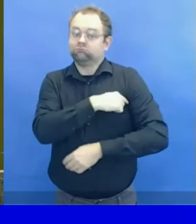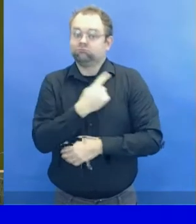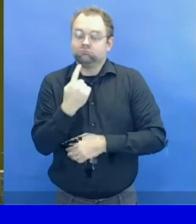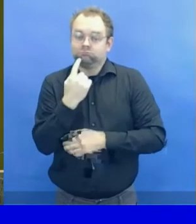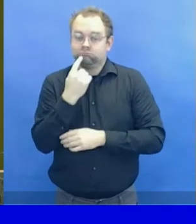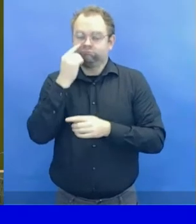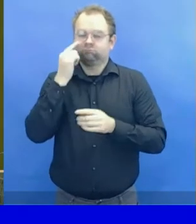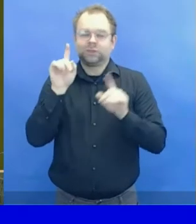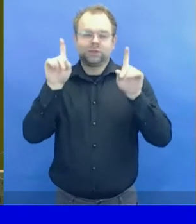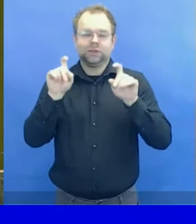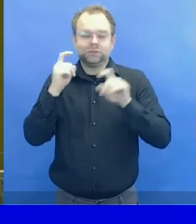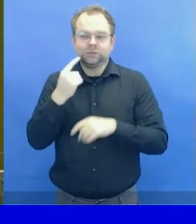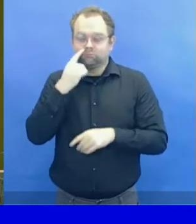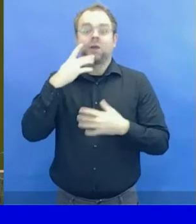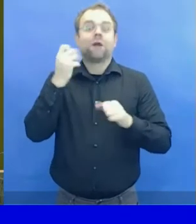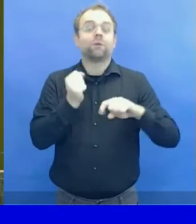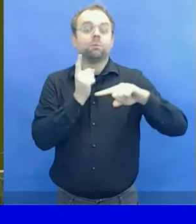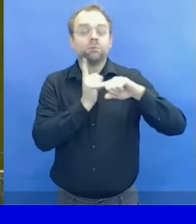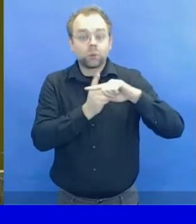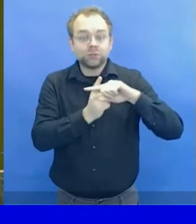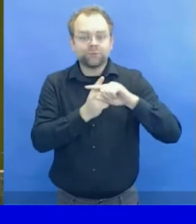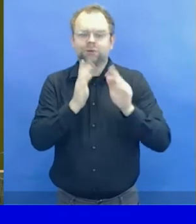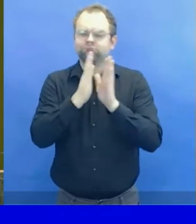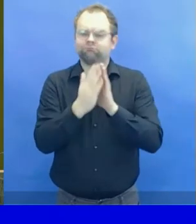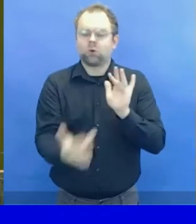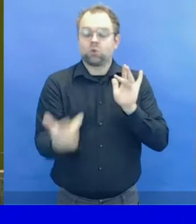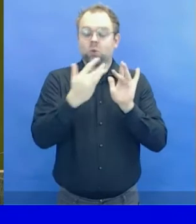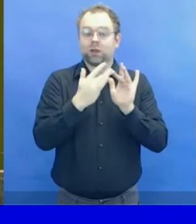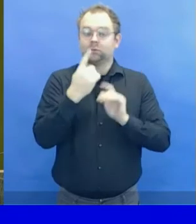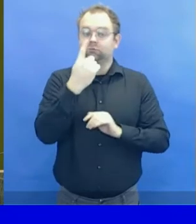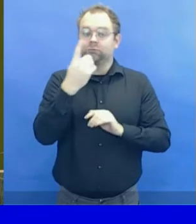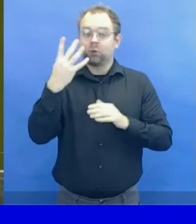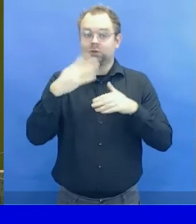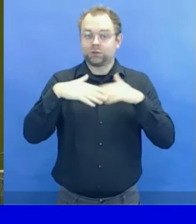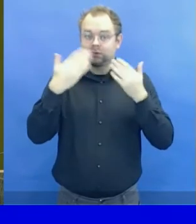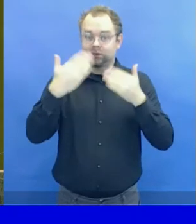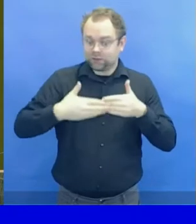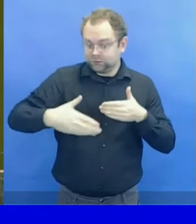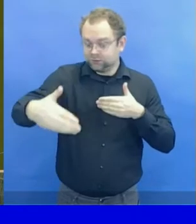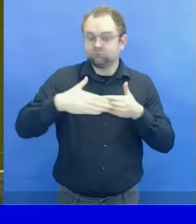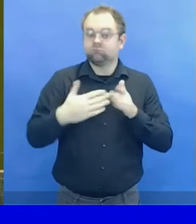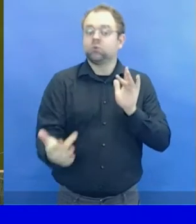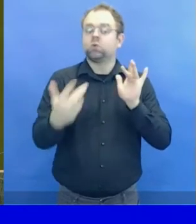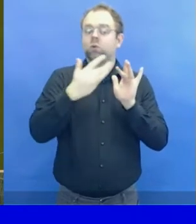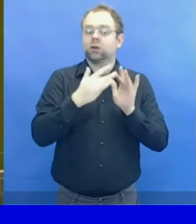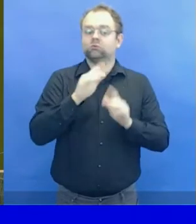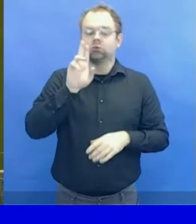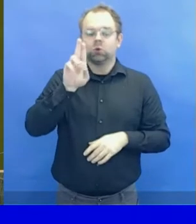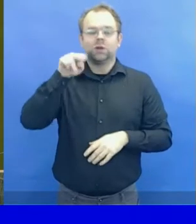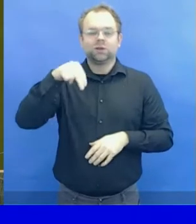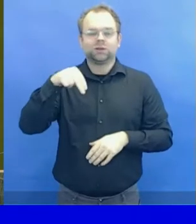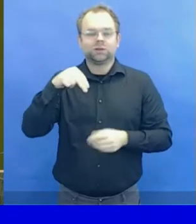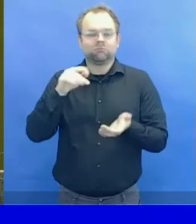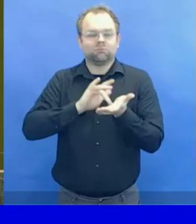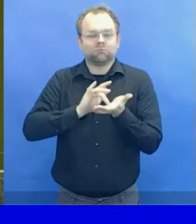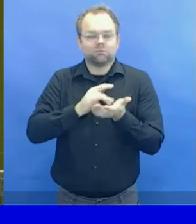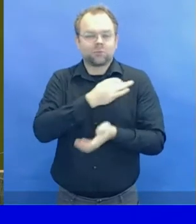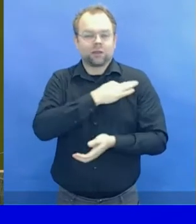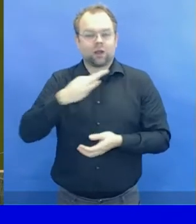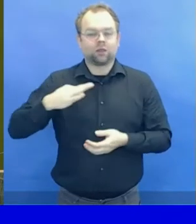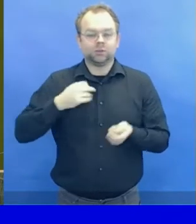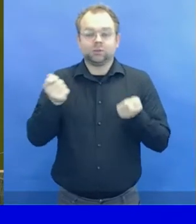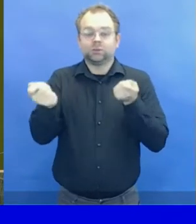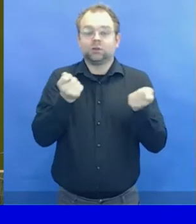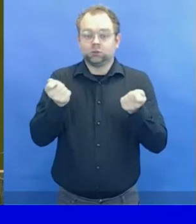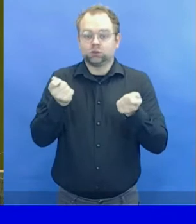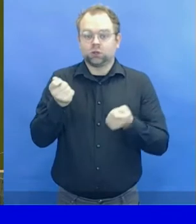will undertake normal contact tracing process, which is entirely confidential, and all information will remain anonymous.